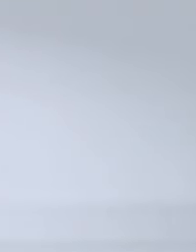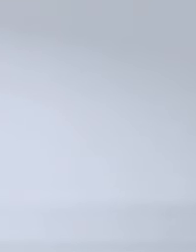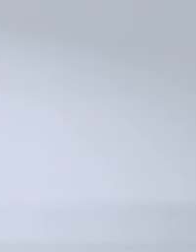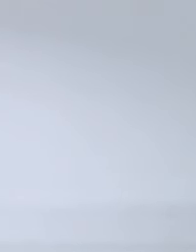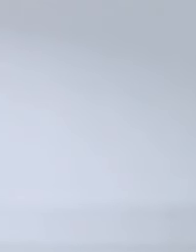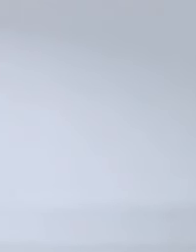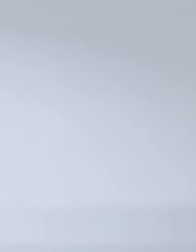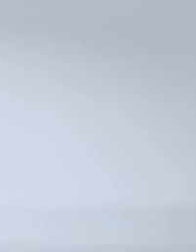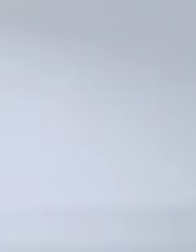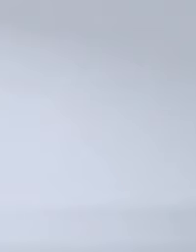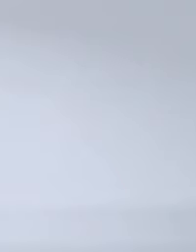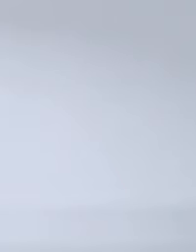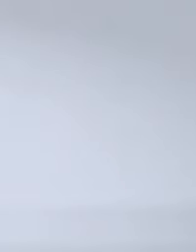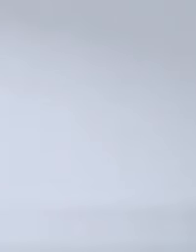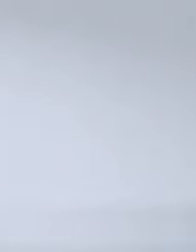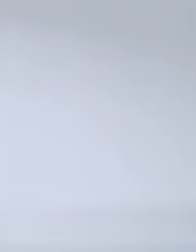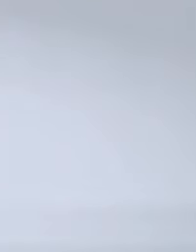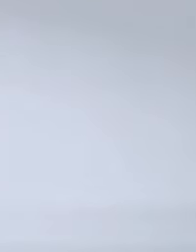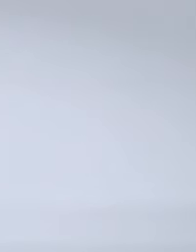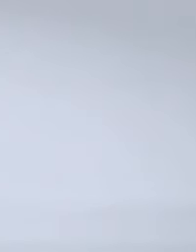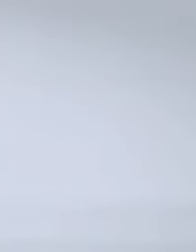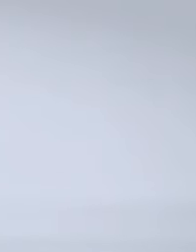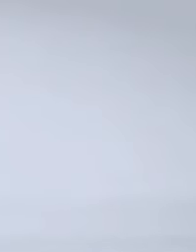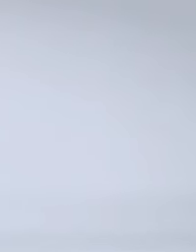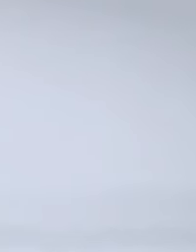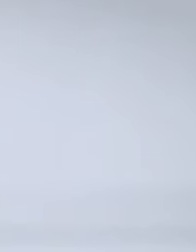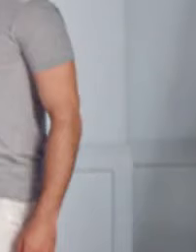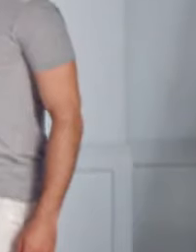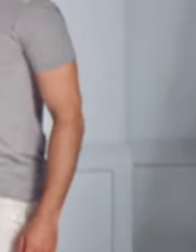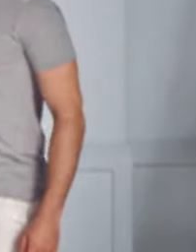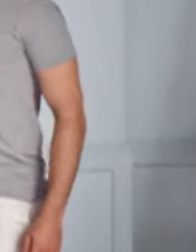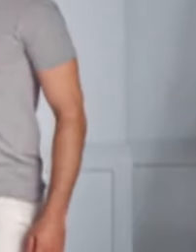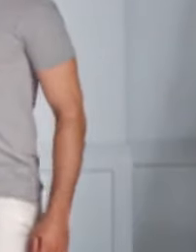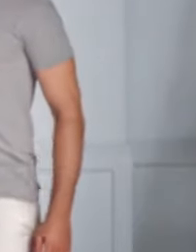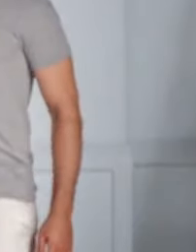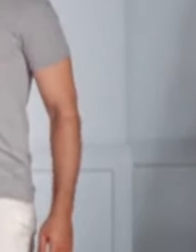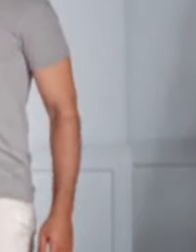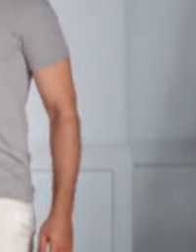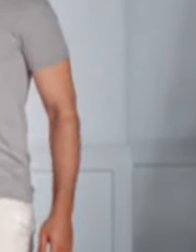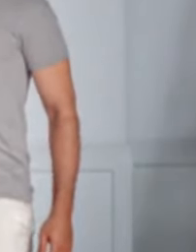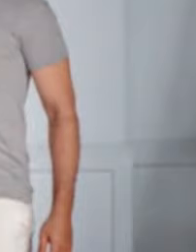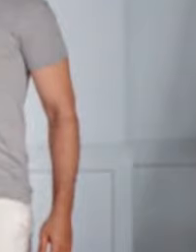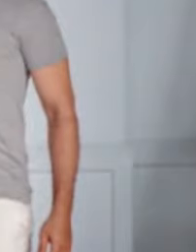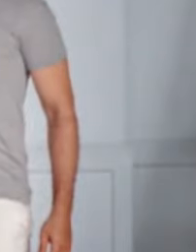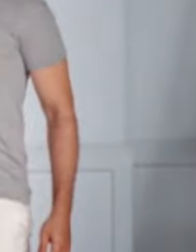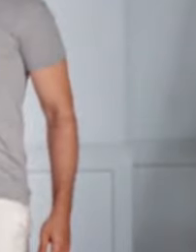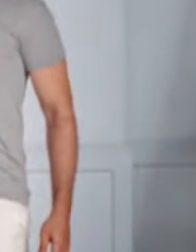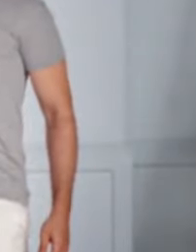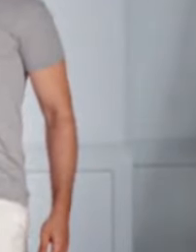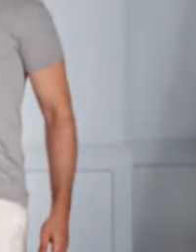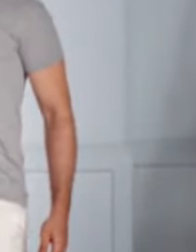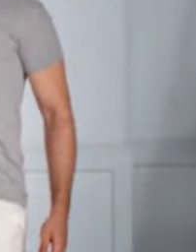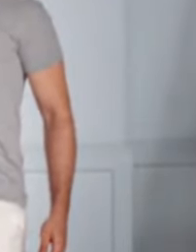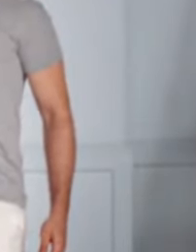While painting the nursery and worrying about childcare, Lauren has an epiphany. Her medical aid offers some maternity benefit